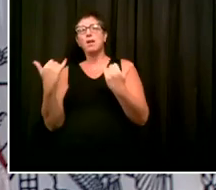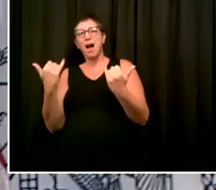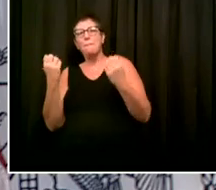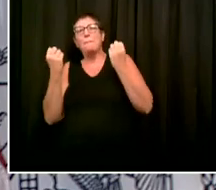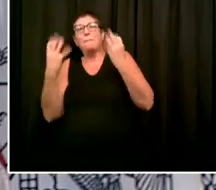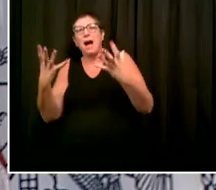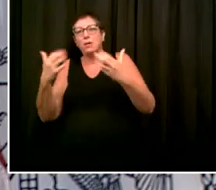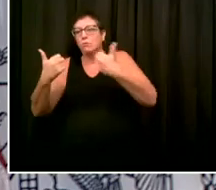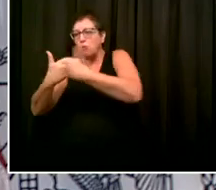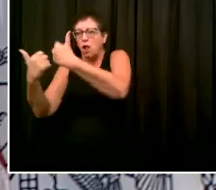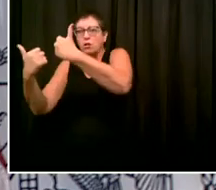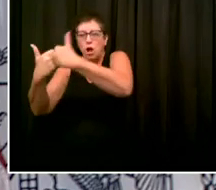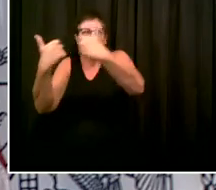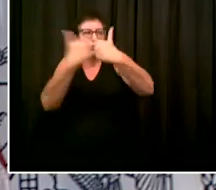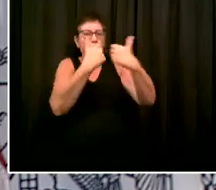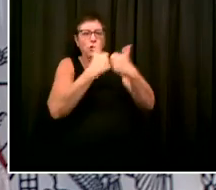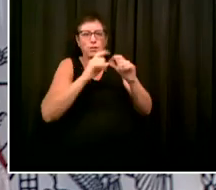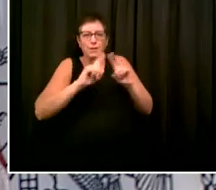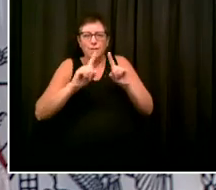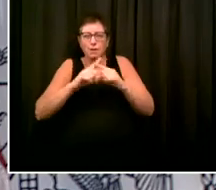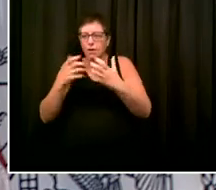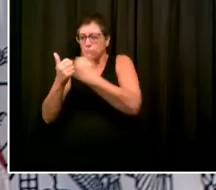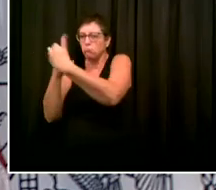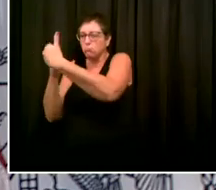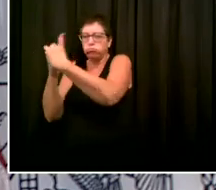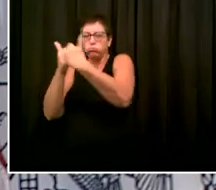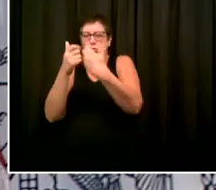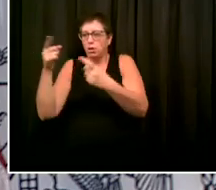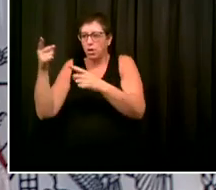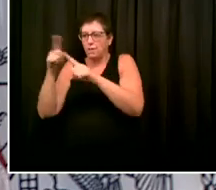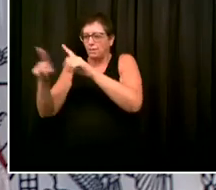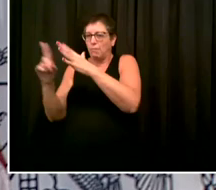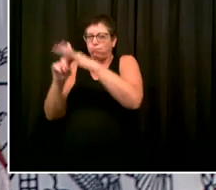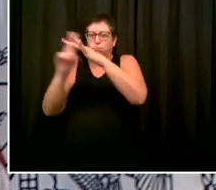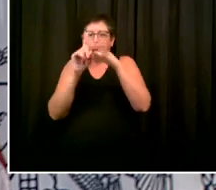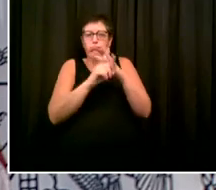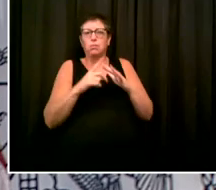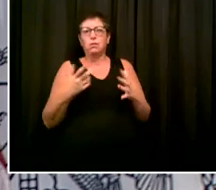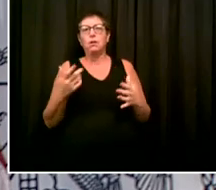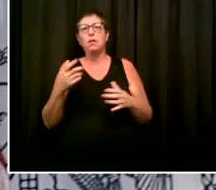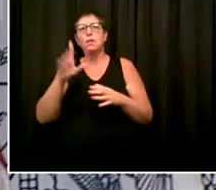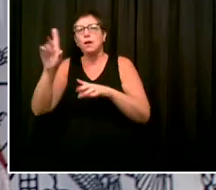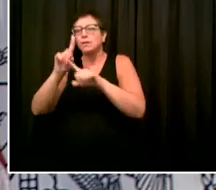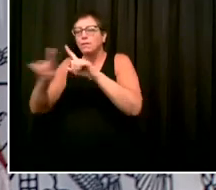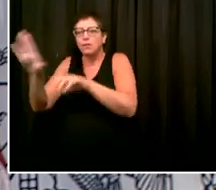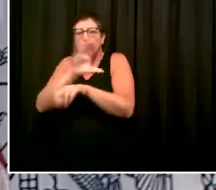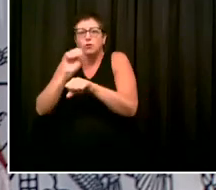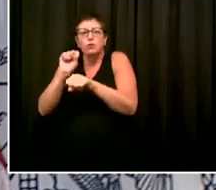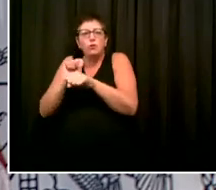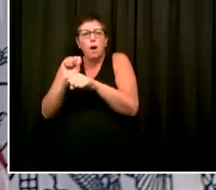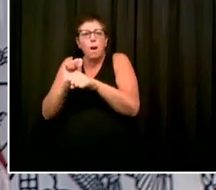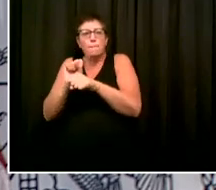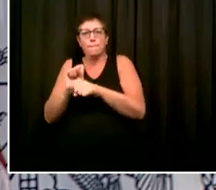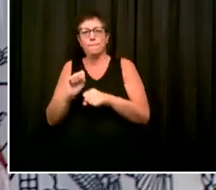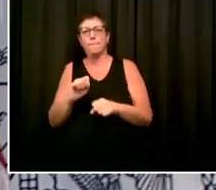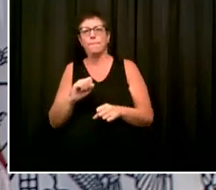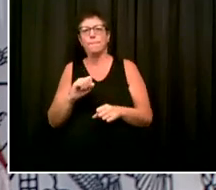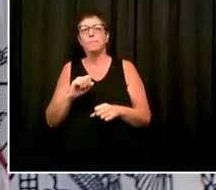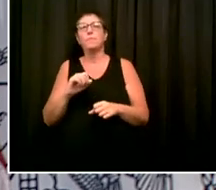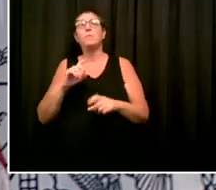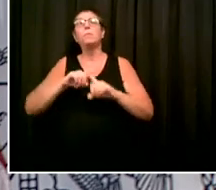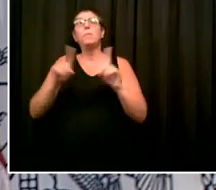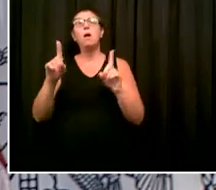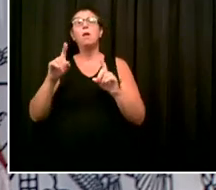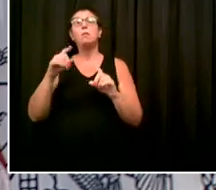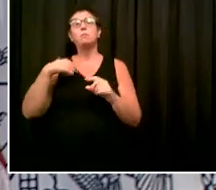addressed. So our officers have a clearer sense of how to go about certain things. But I believe at the same time, you're seeing the